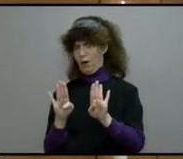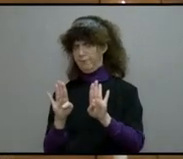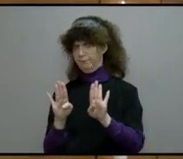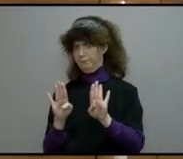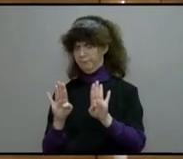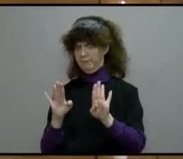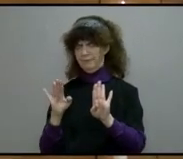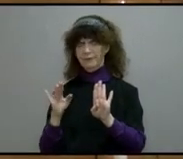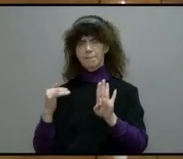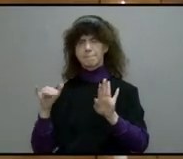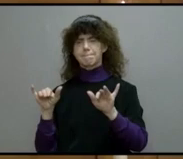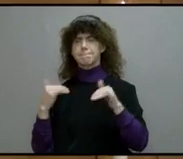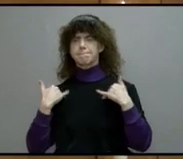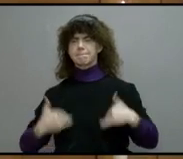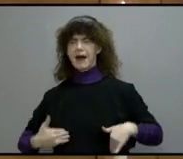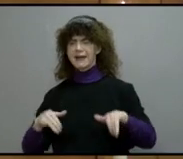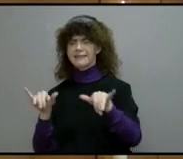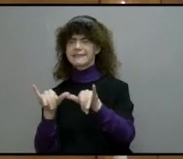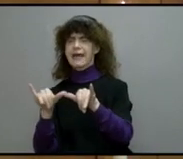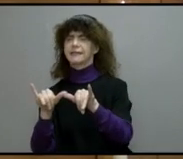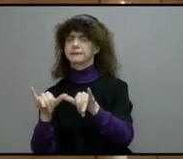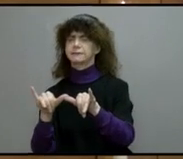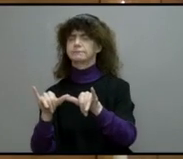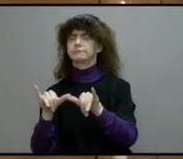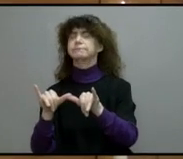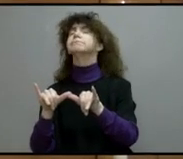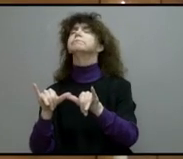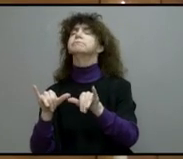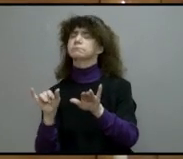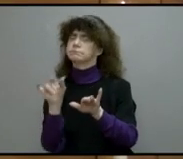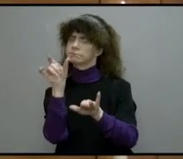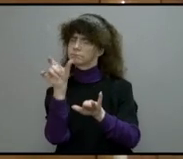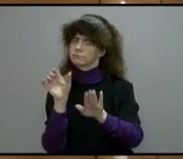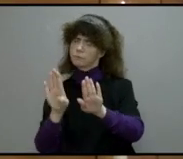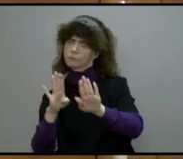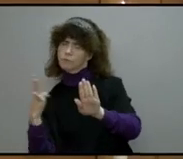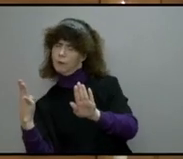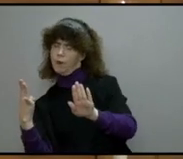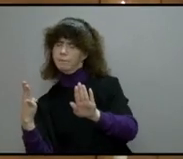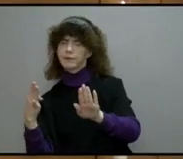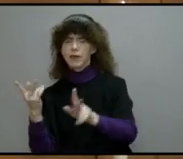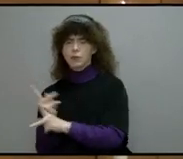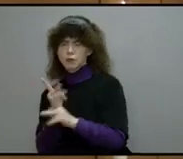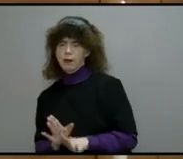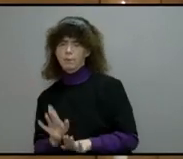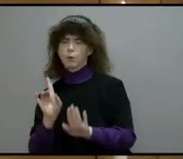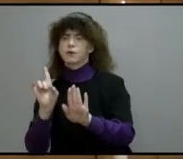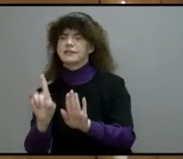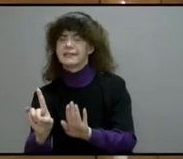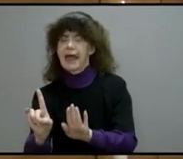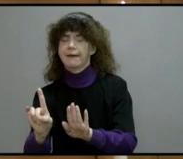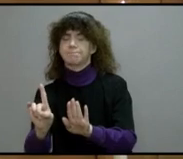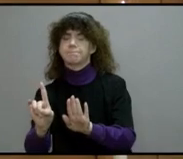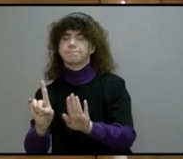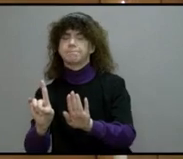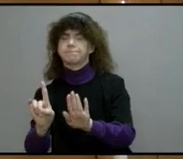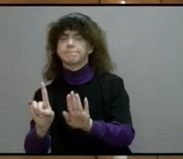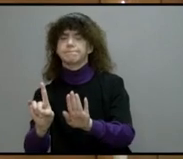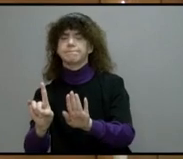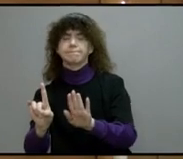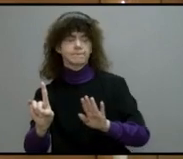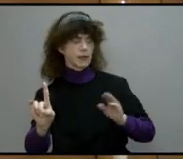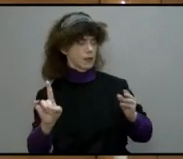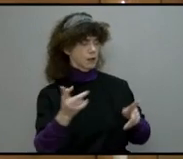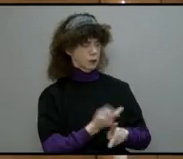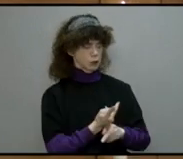in that gap facing outward. As the sheep approached to enter the pen, the shepherd, when he was